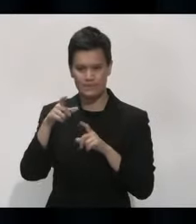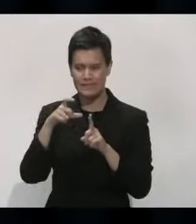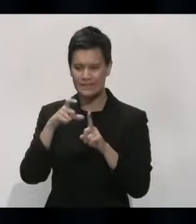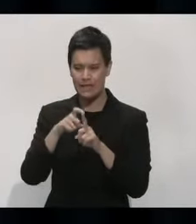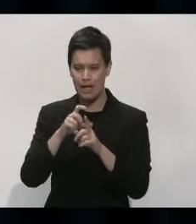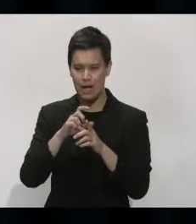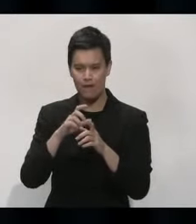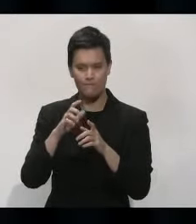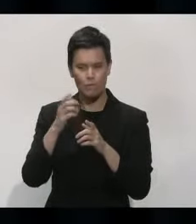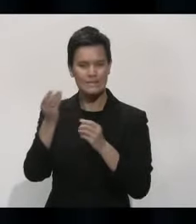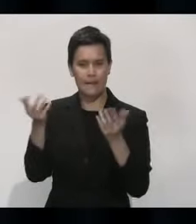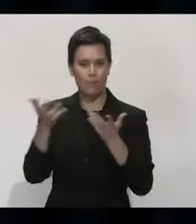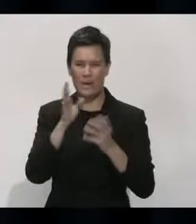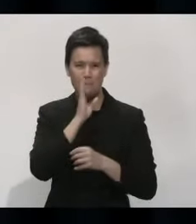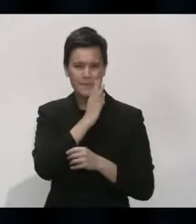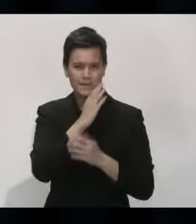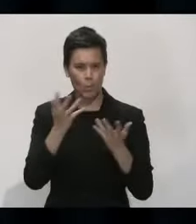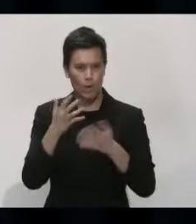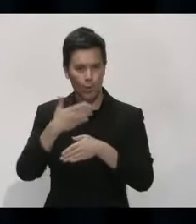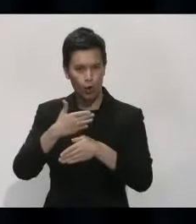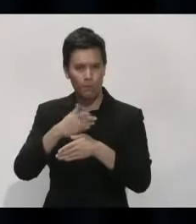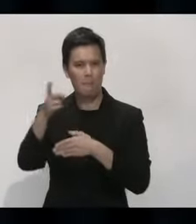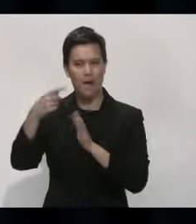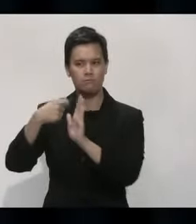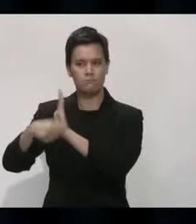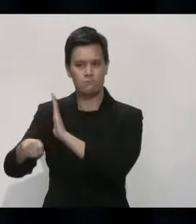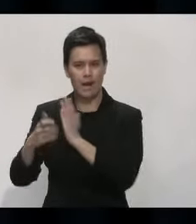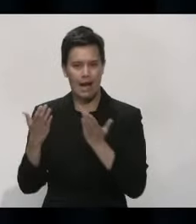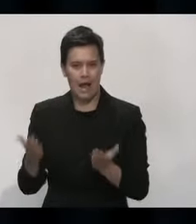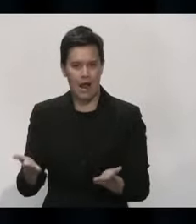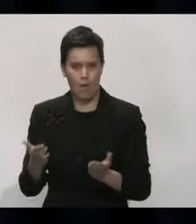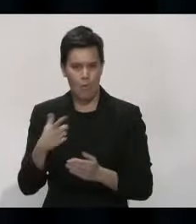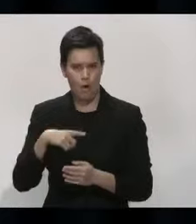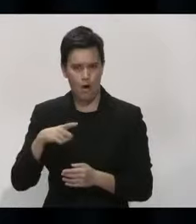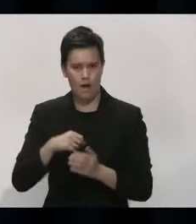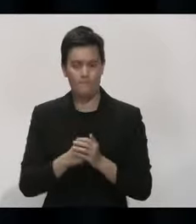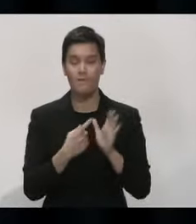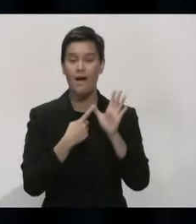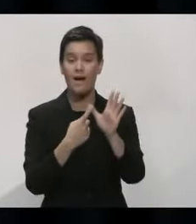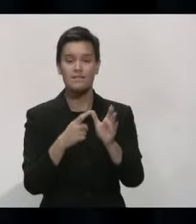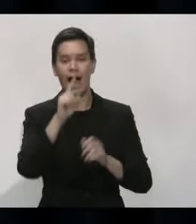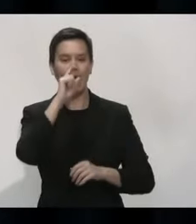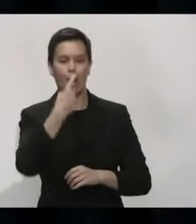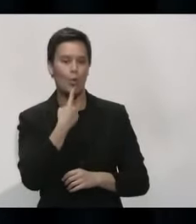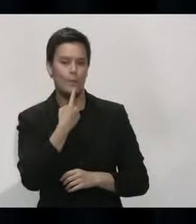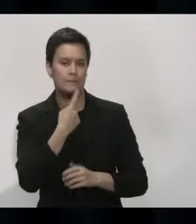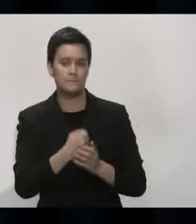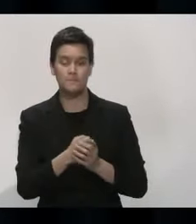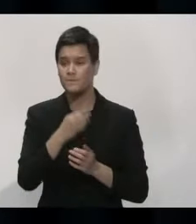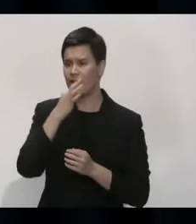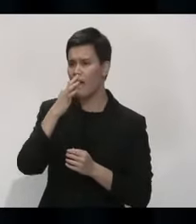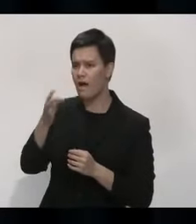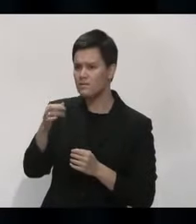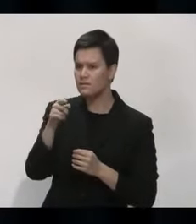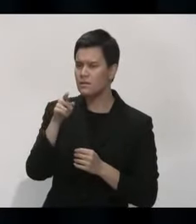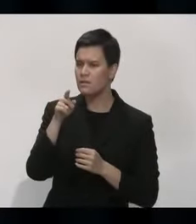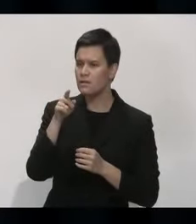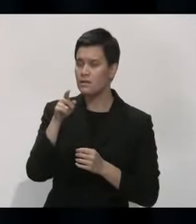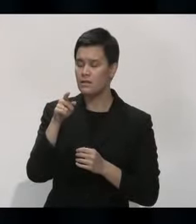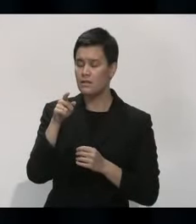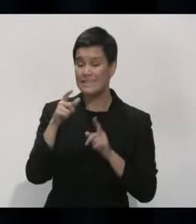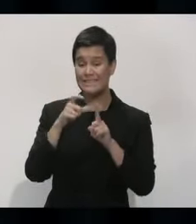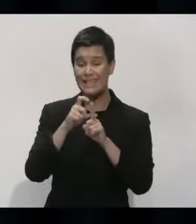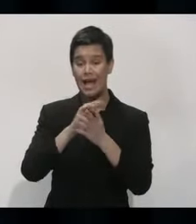Ministry. It's probably not an appropriate thing for us to go into here. So we'll go up to that. Henry's earlier question, why hasn't the resignation of seven